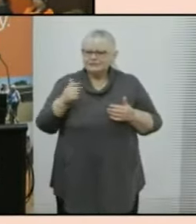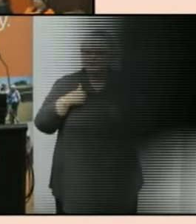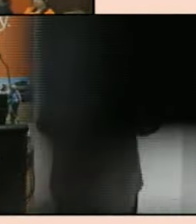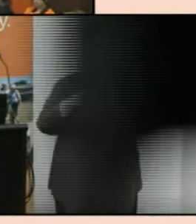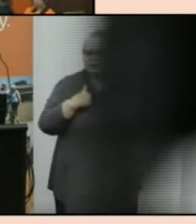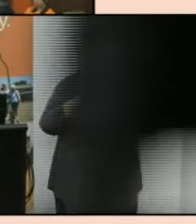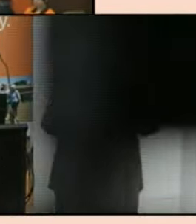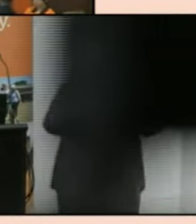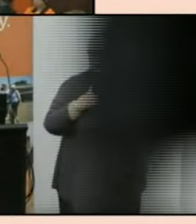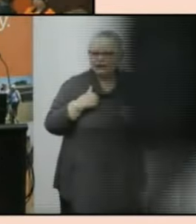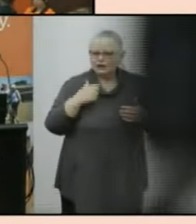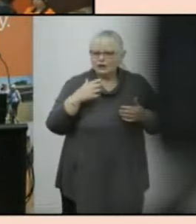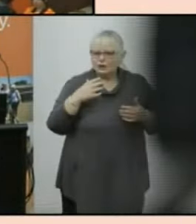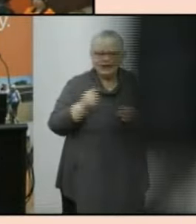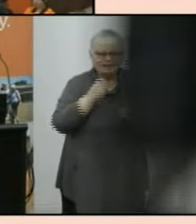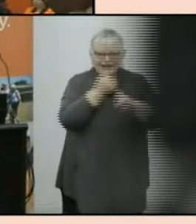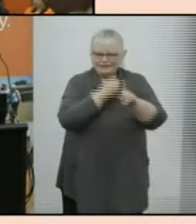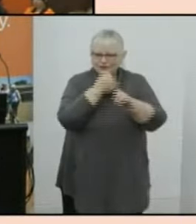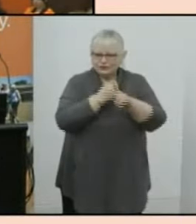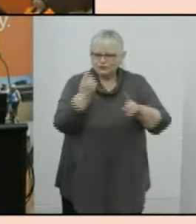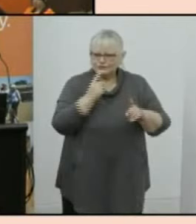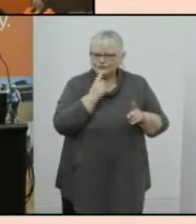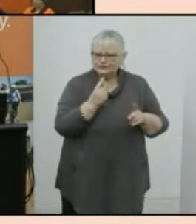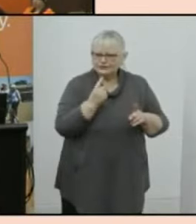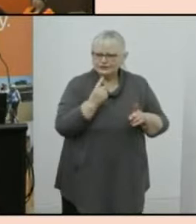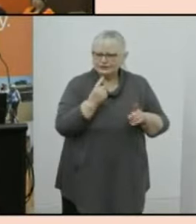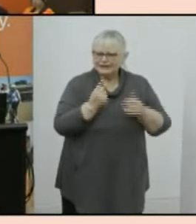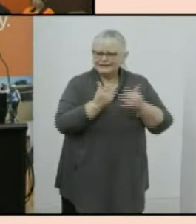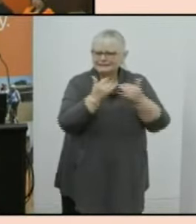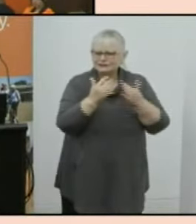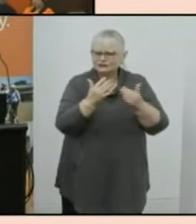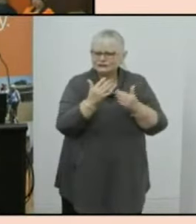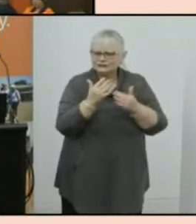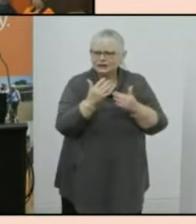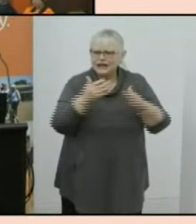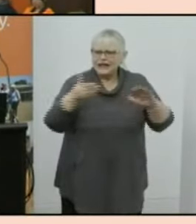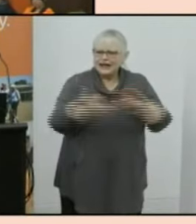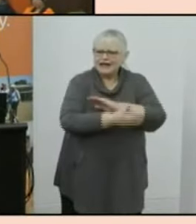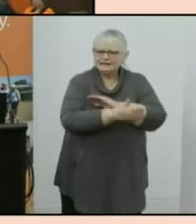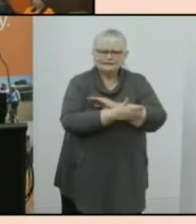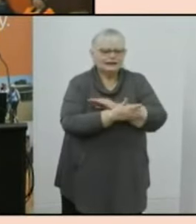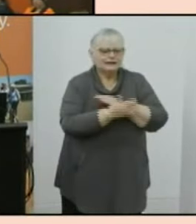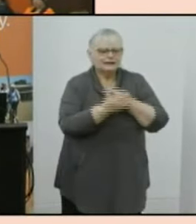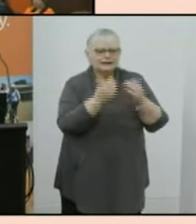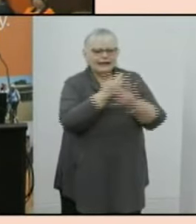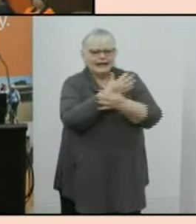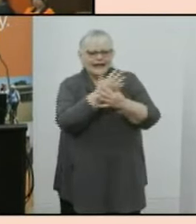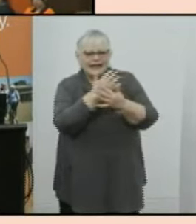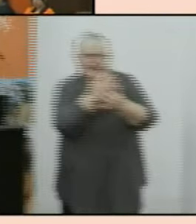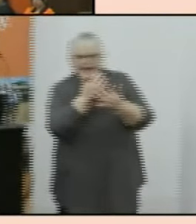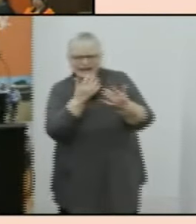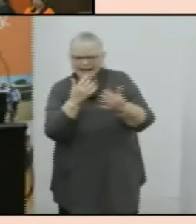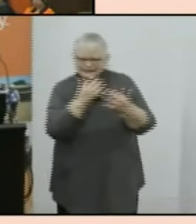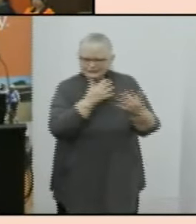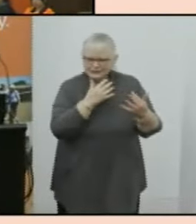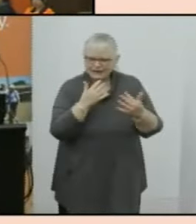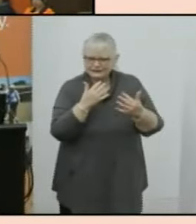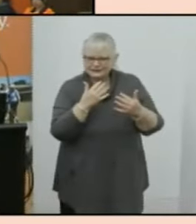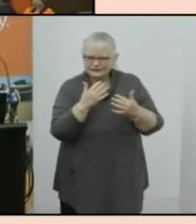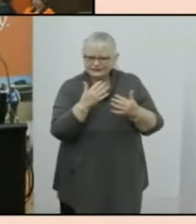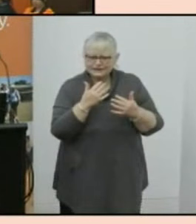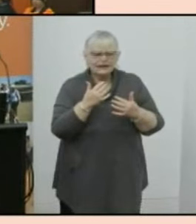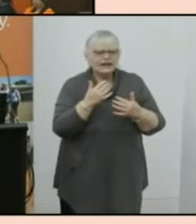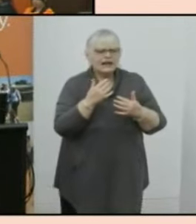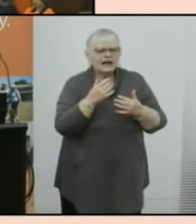um there are advocates who fear that the census results underestimate gender diversity because of the question that they say was poorly